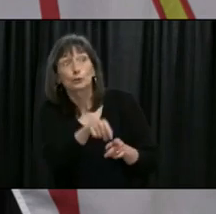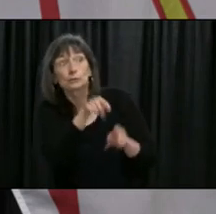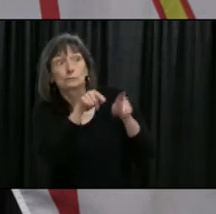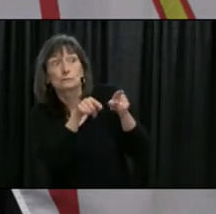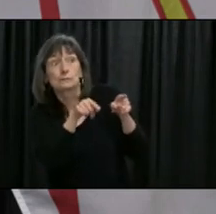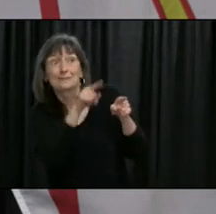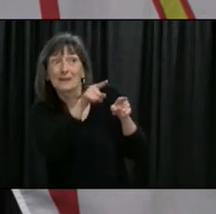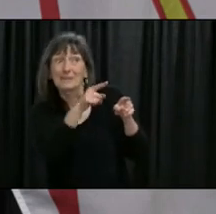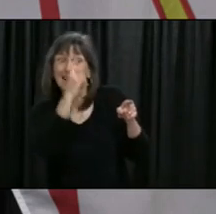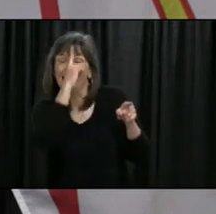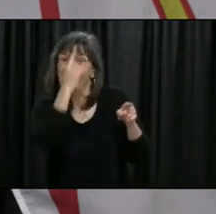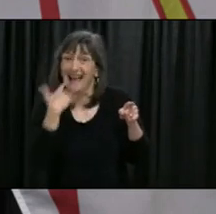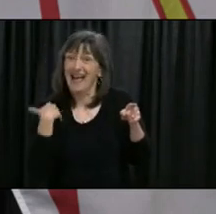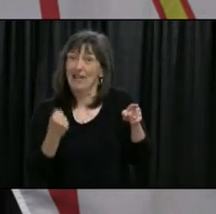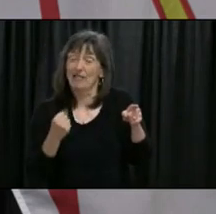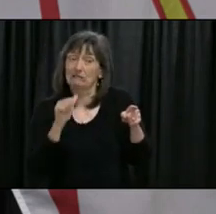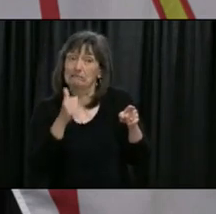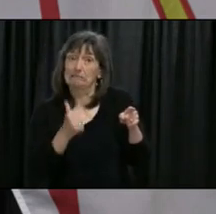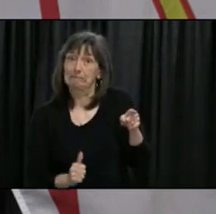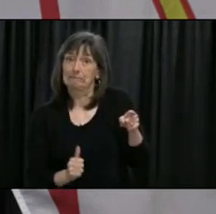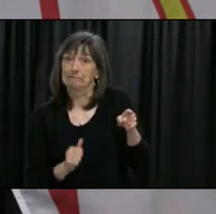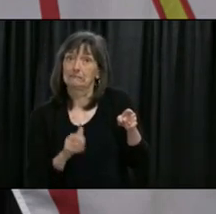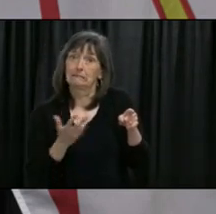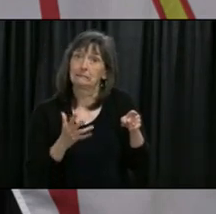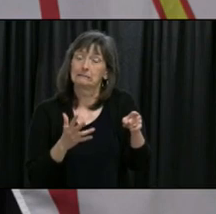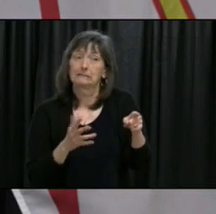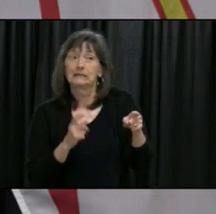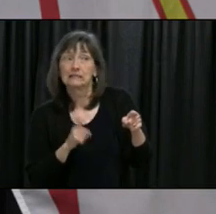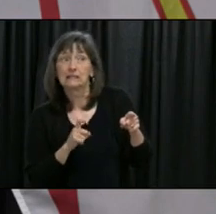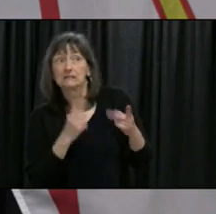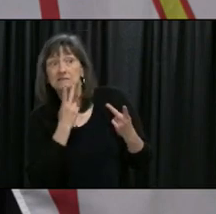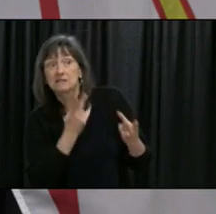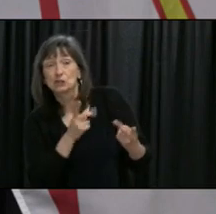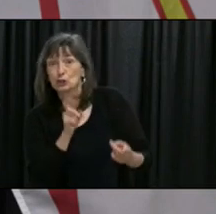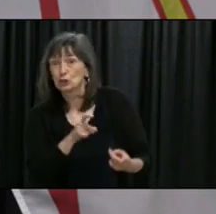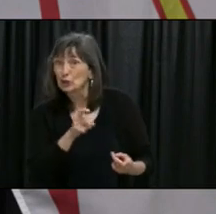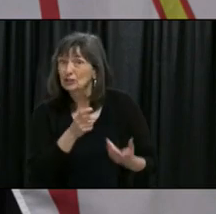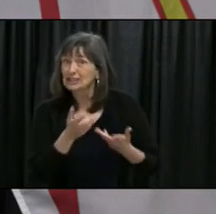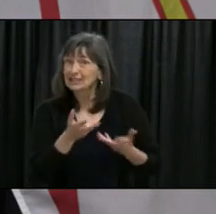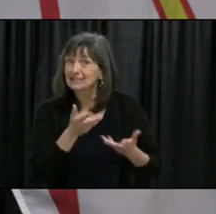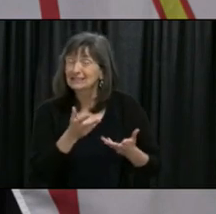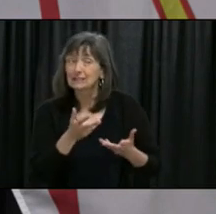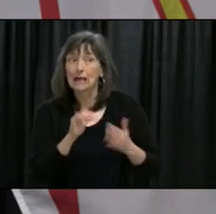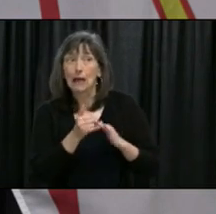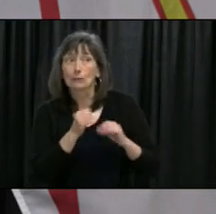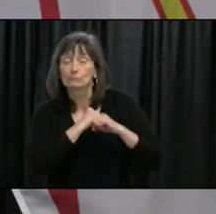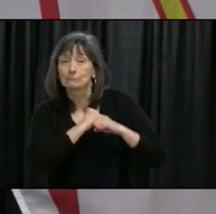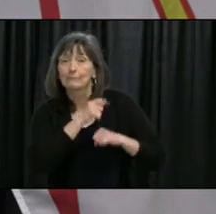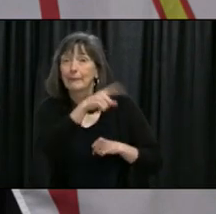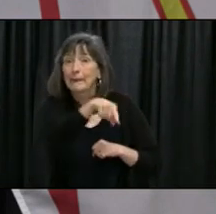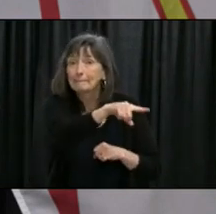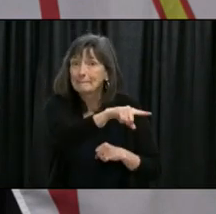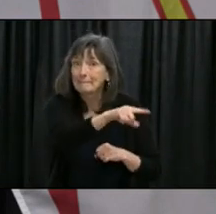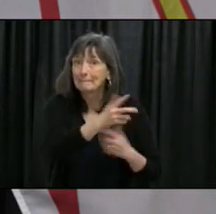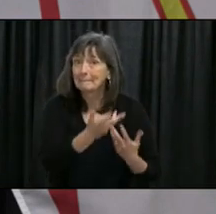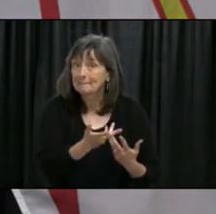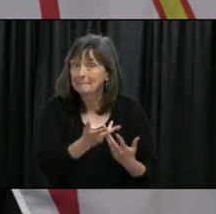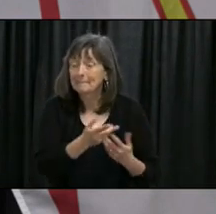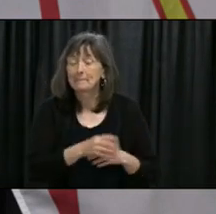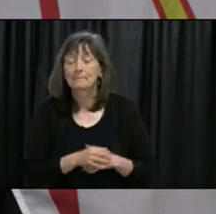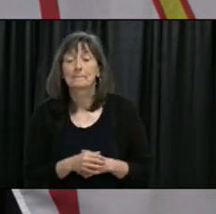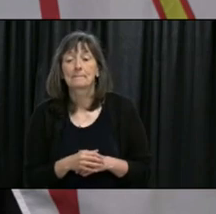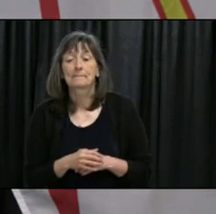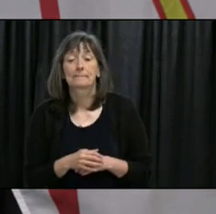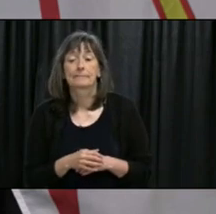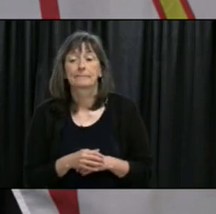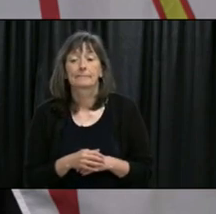some health problems that you know you might need to consider protecting them so maybe